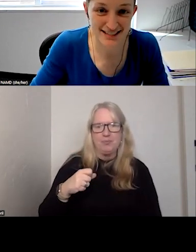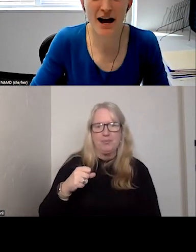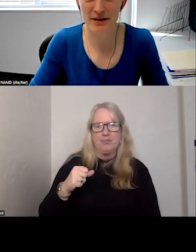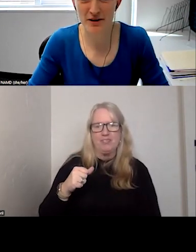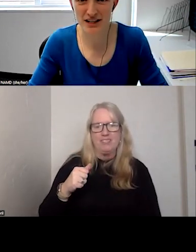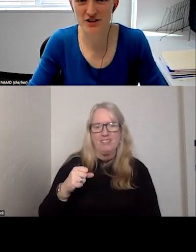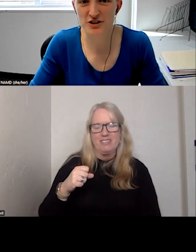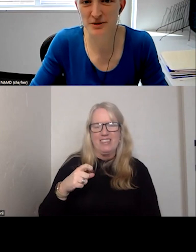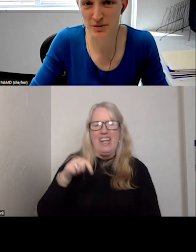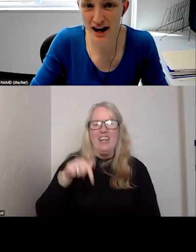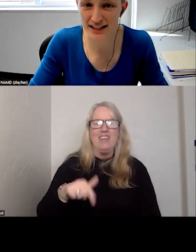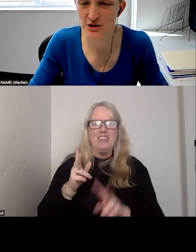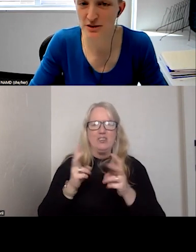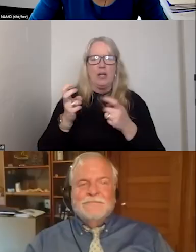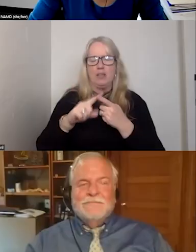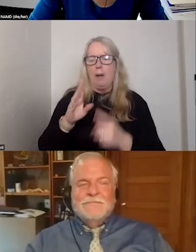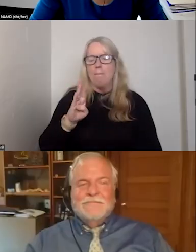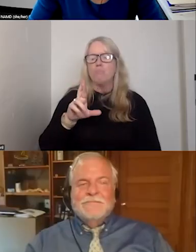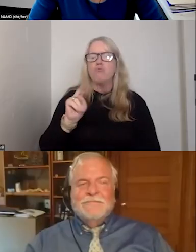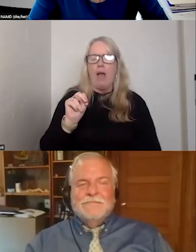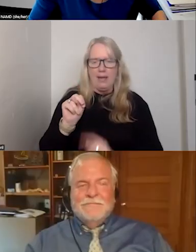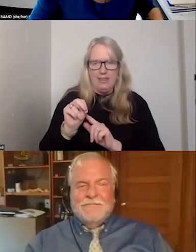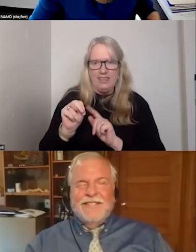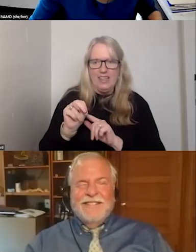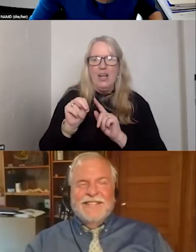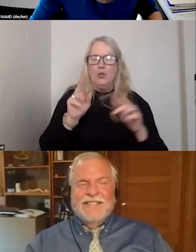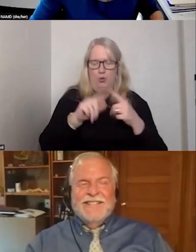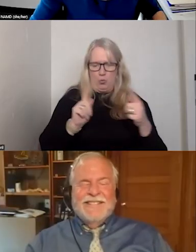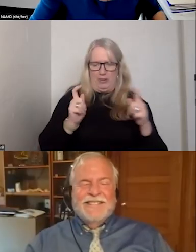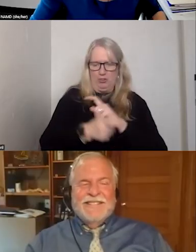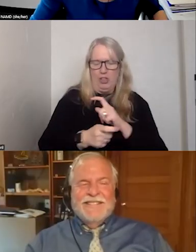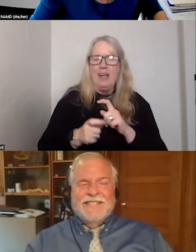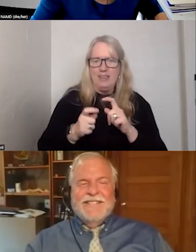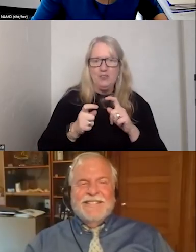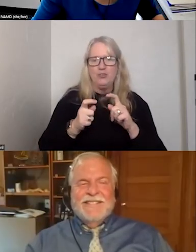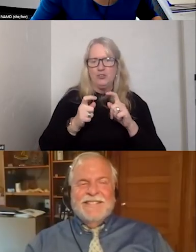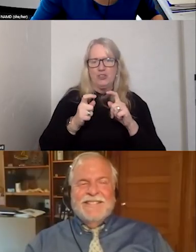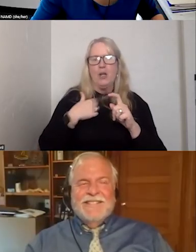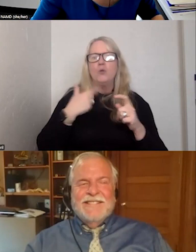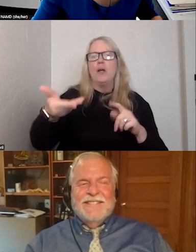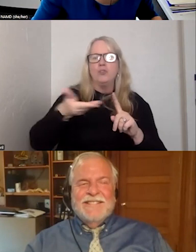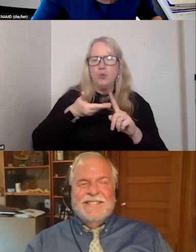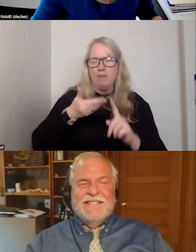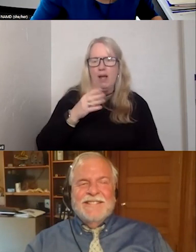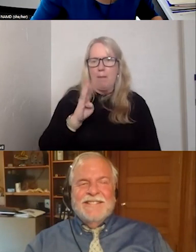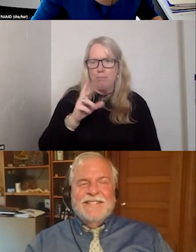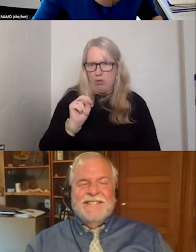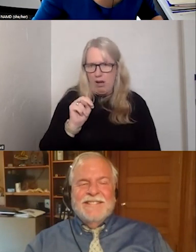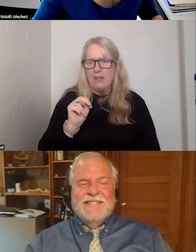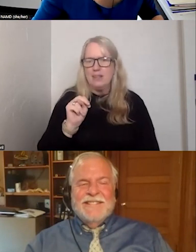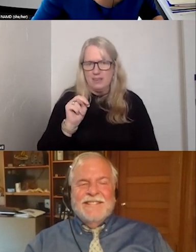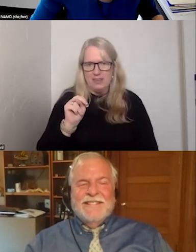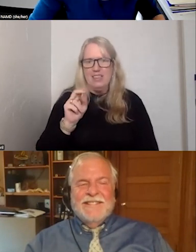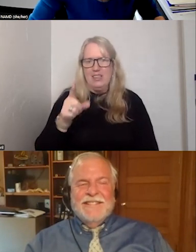this topic, I want to turn to Brian. So we've changed our order of segments a little bit and wanted to invite Brian Bashan to